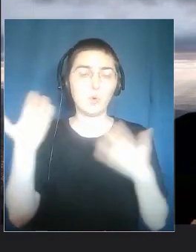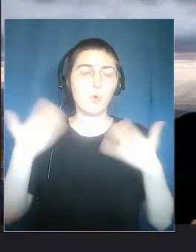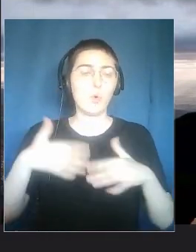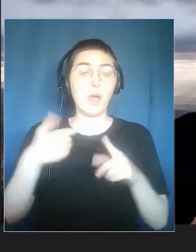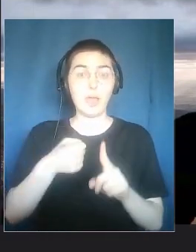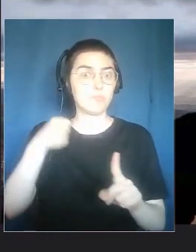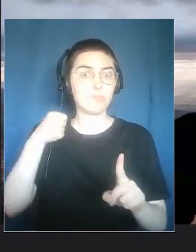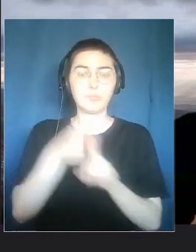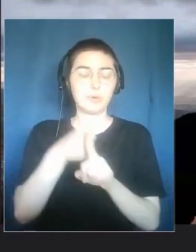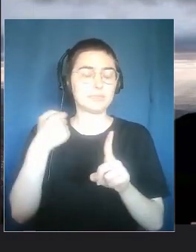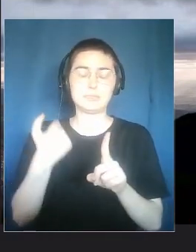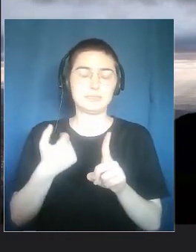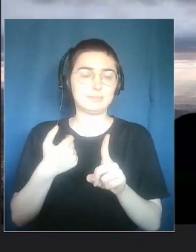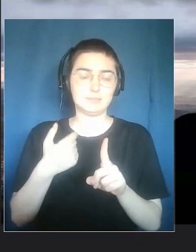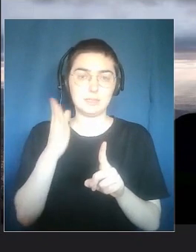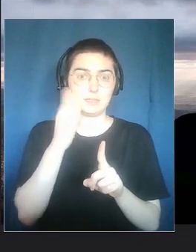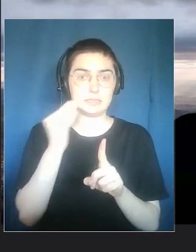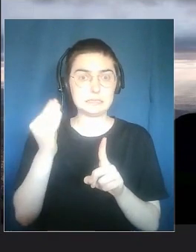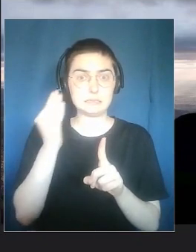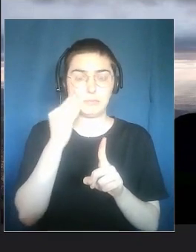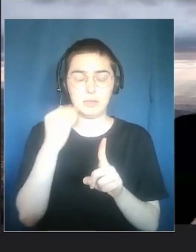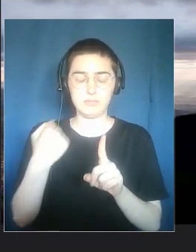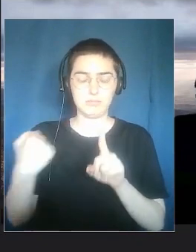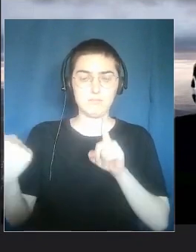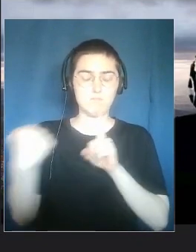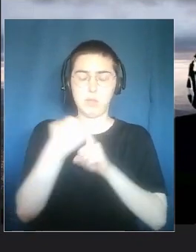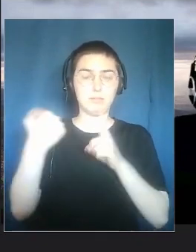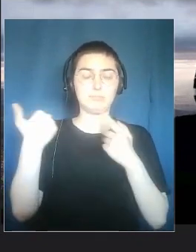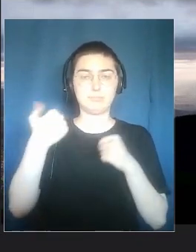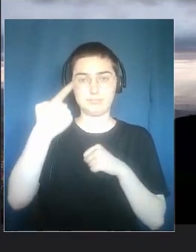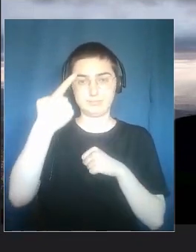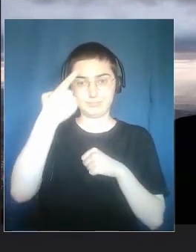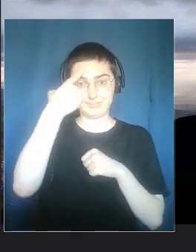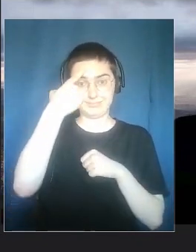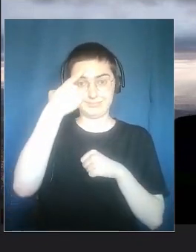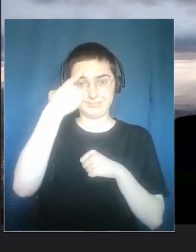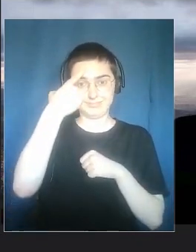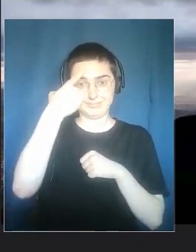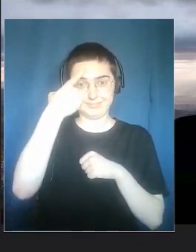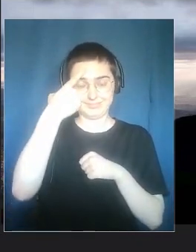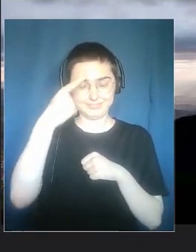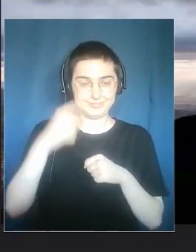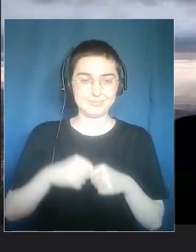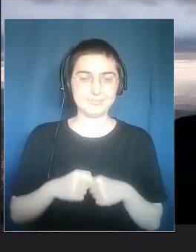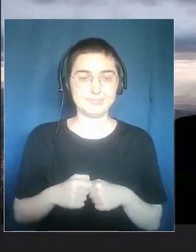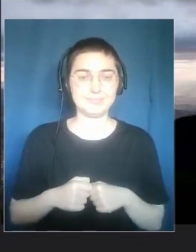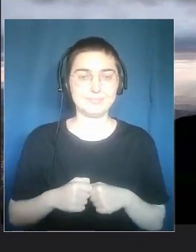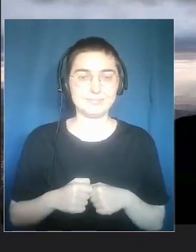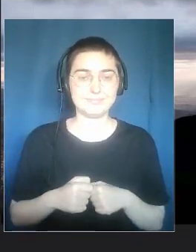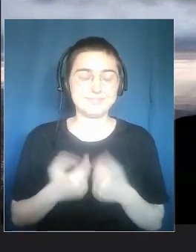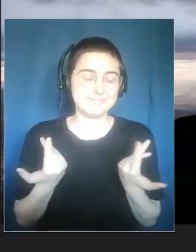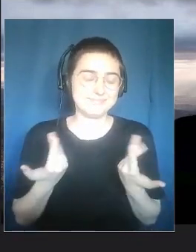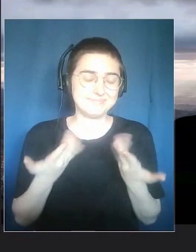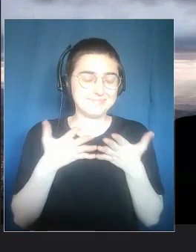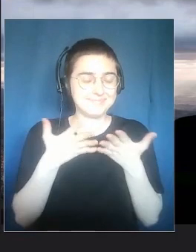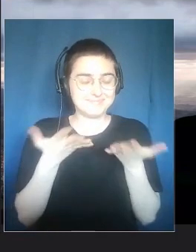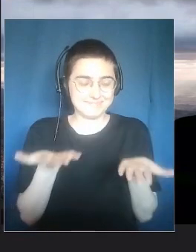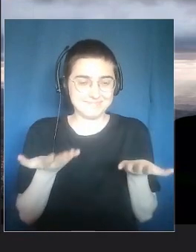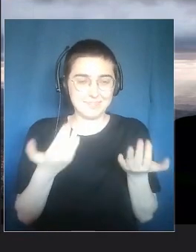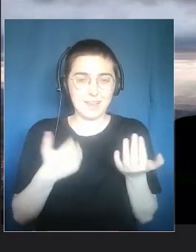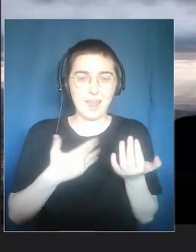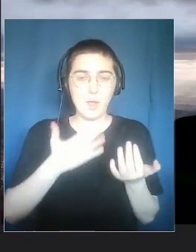Somebody in English said that it was a very impressive experience, some things that